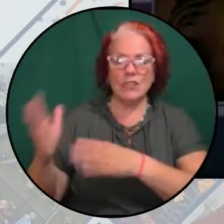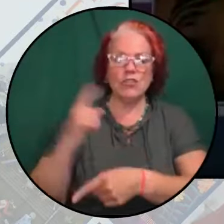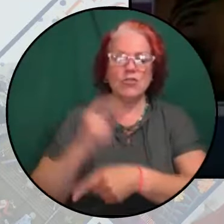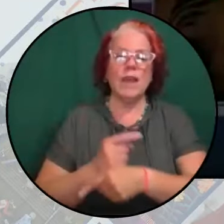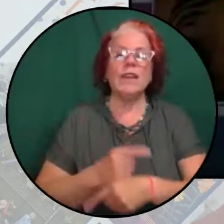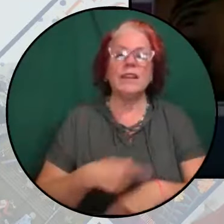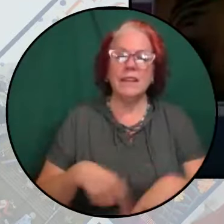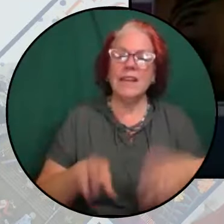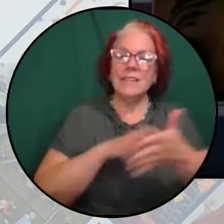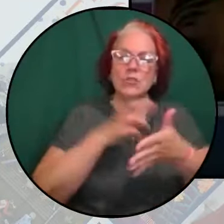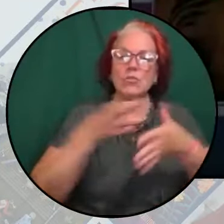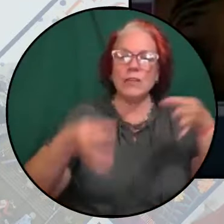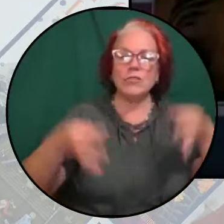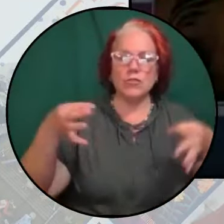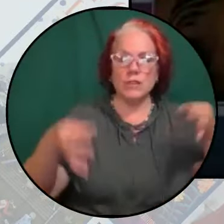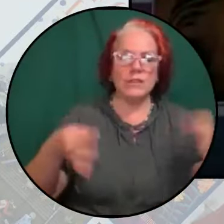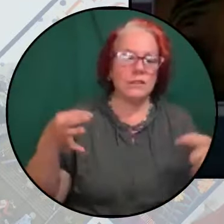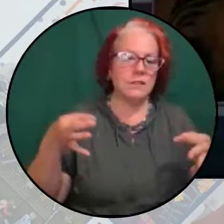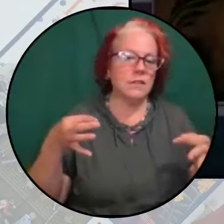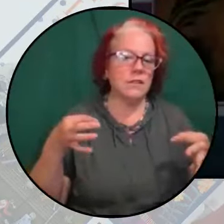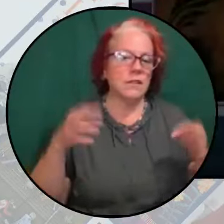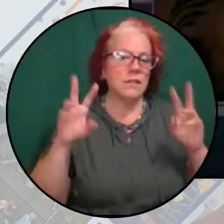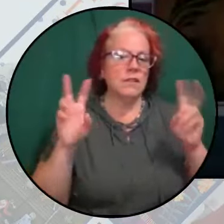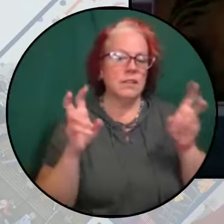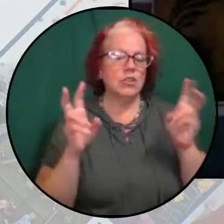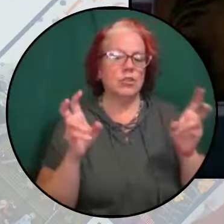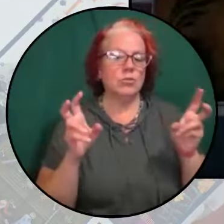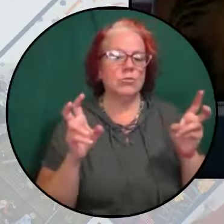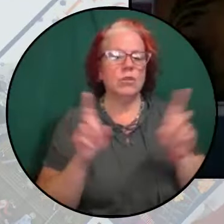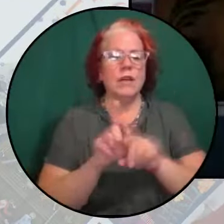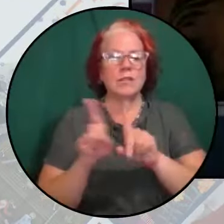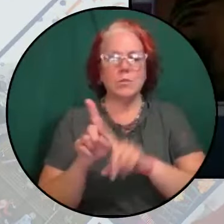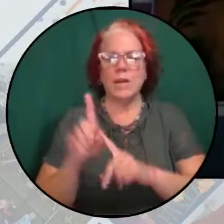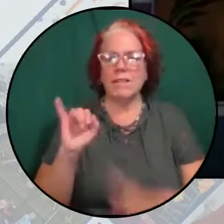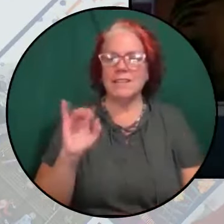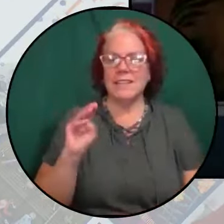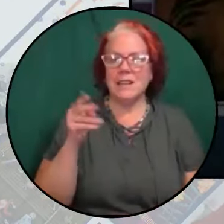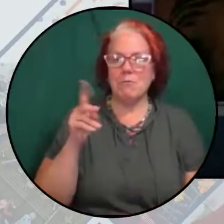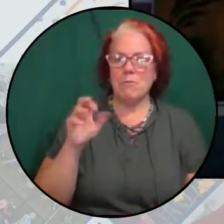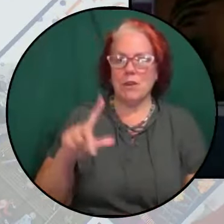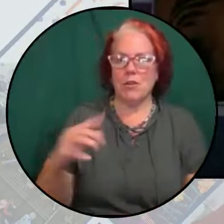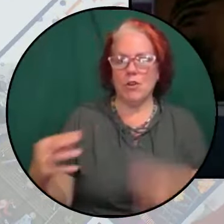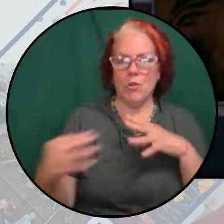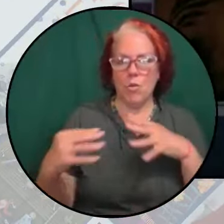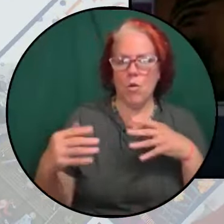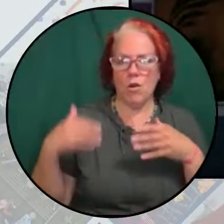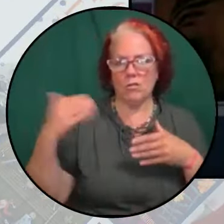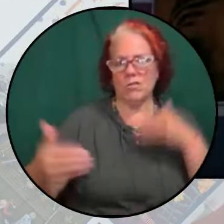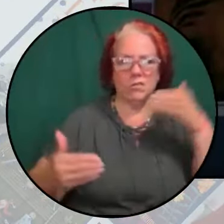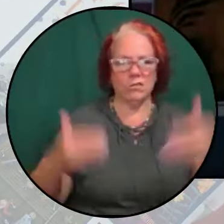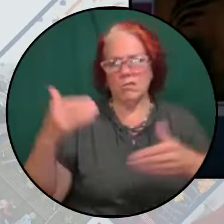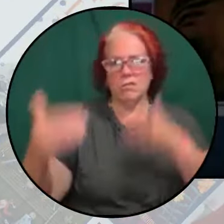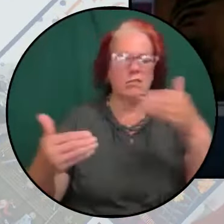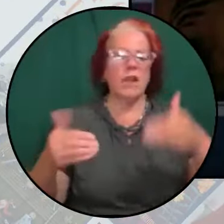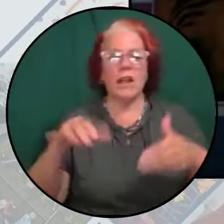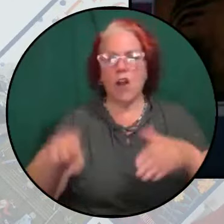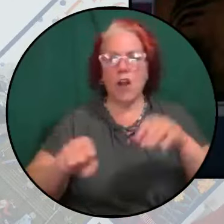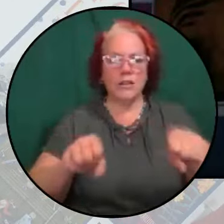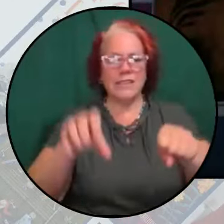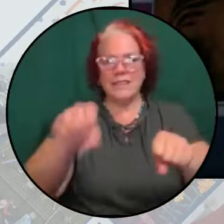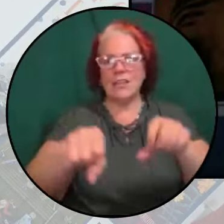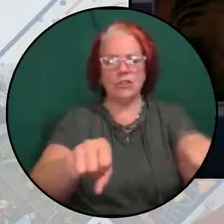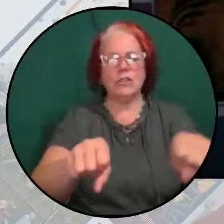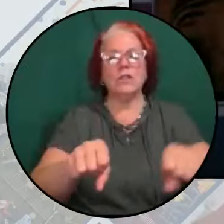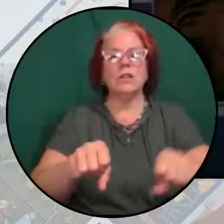justice issue as well as the imperial war, et cetera, colonization, the